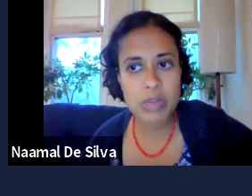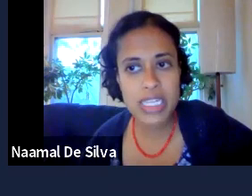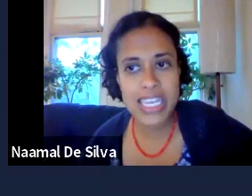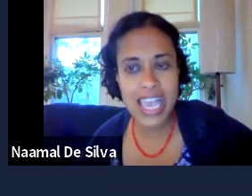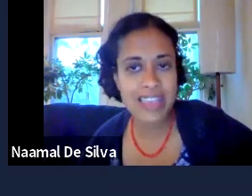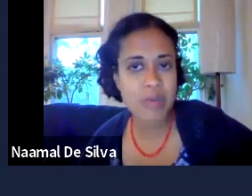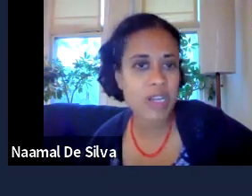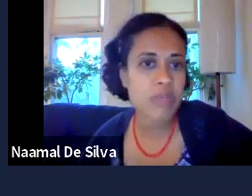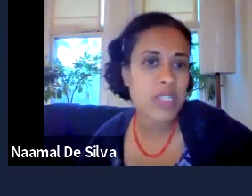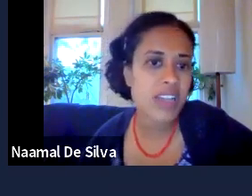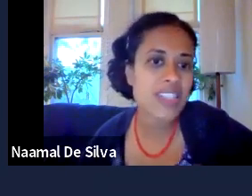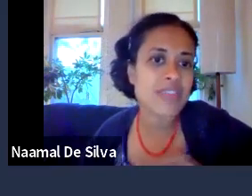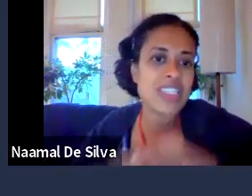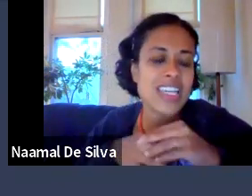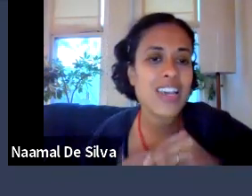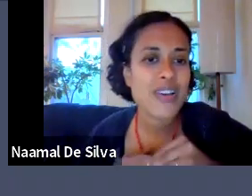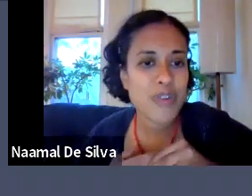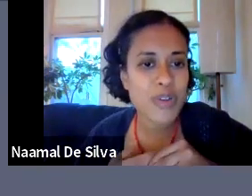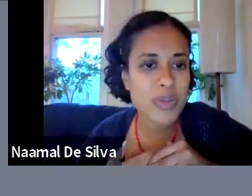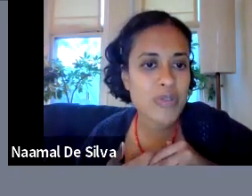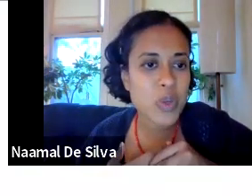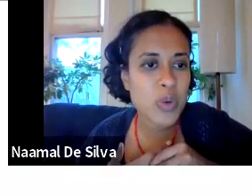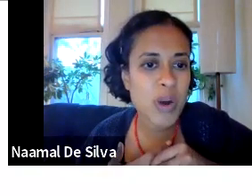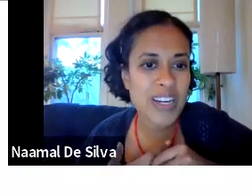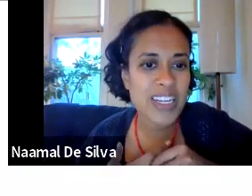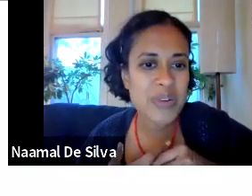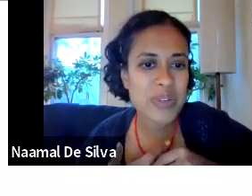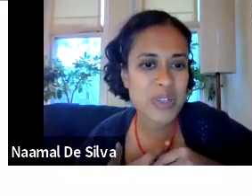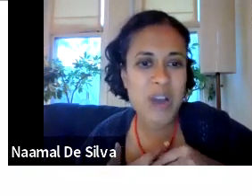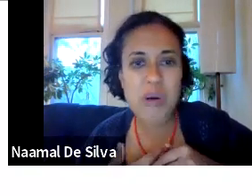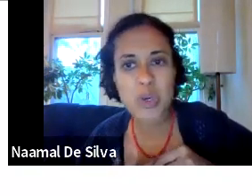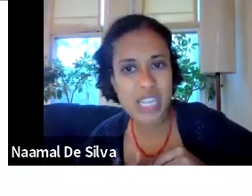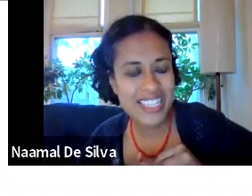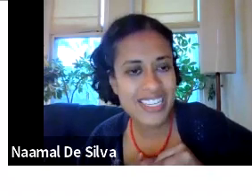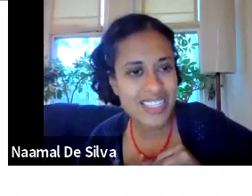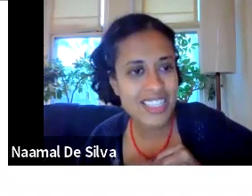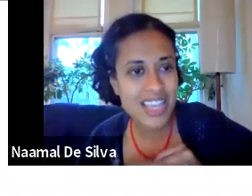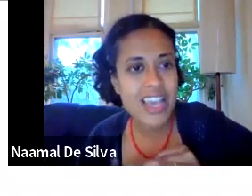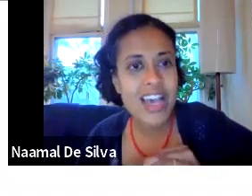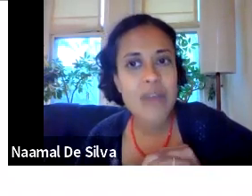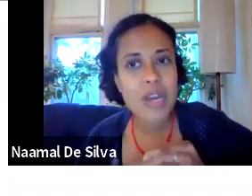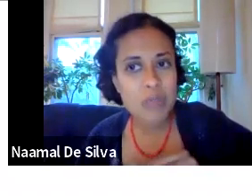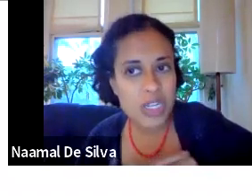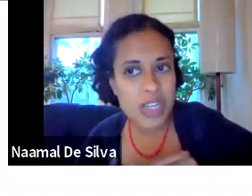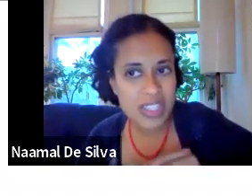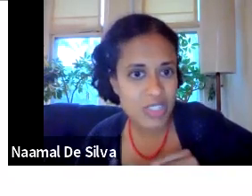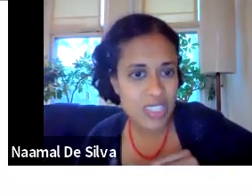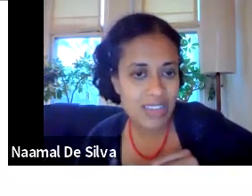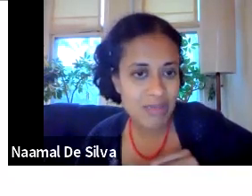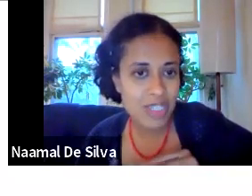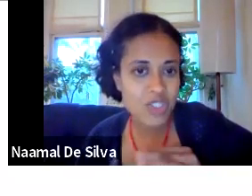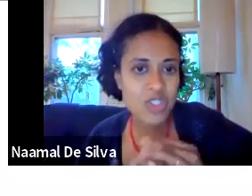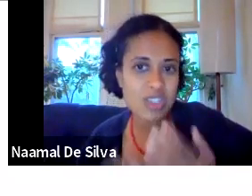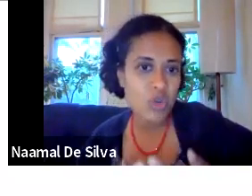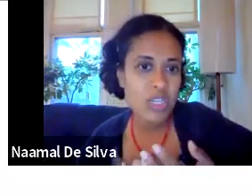more about BirdAbility and the American Bird Conservancy for those of you who are new to our organizations. American Bird